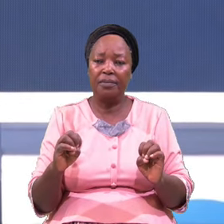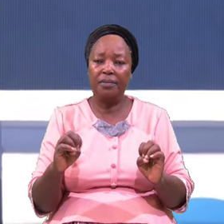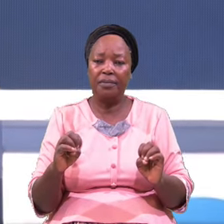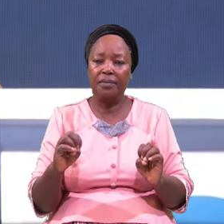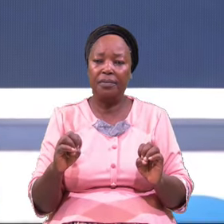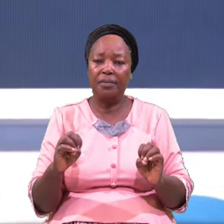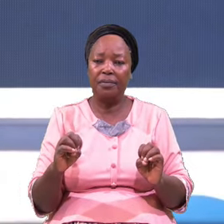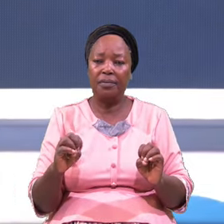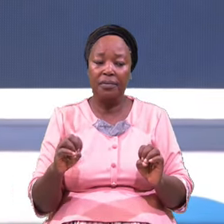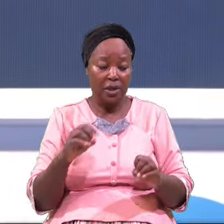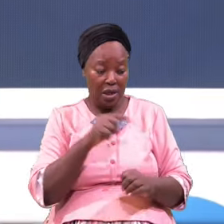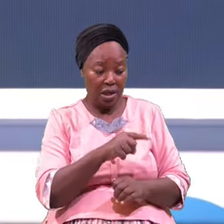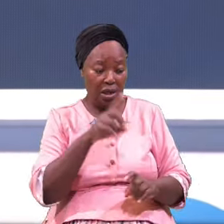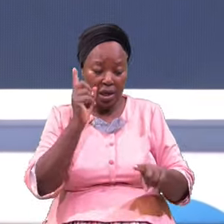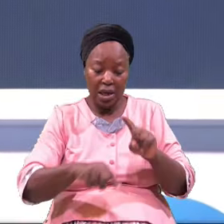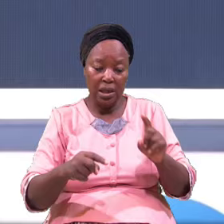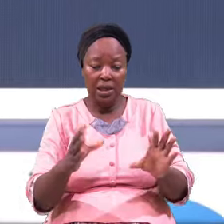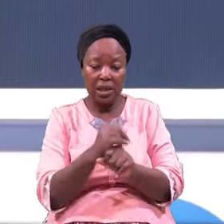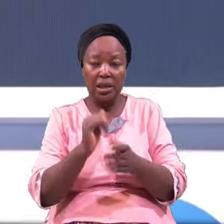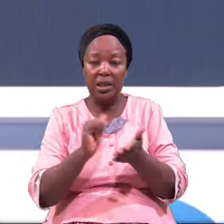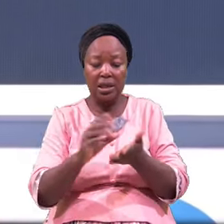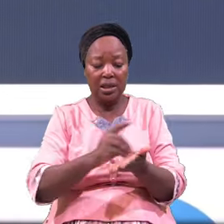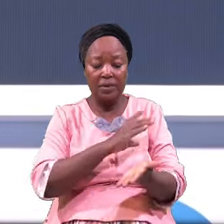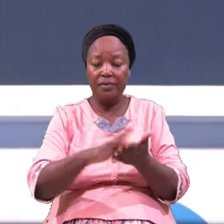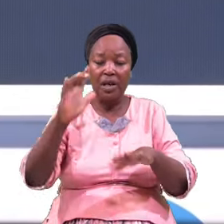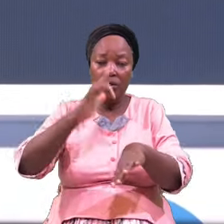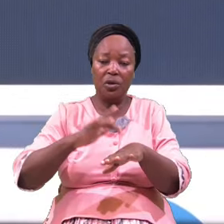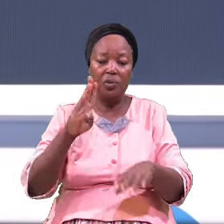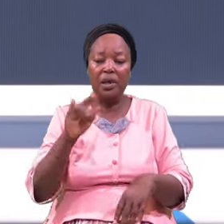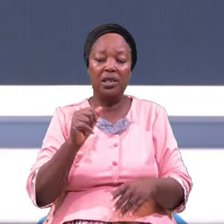He Couldn't Get The Divine Torch By His Own Effort